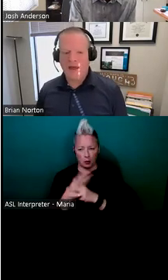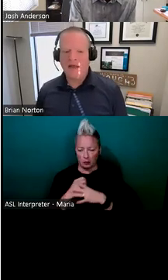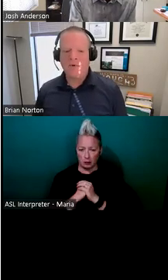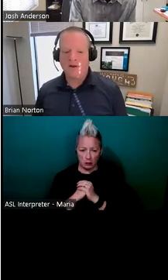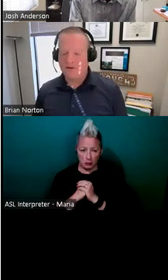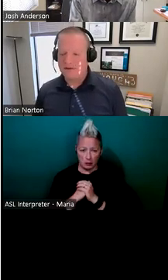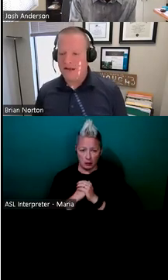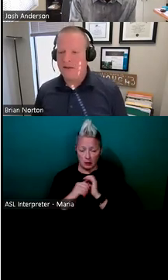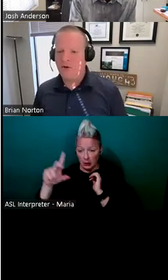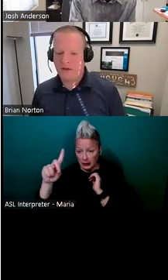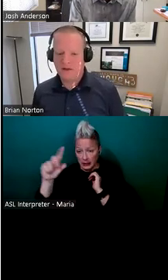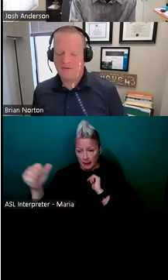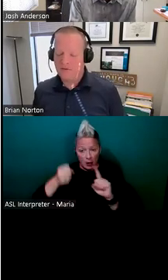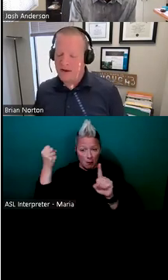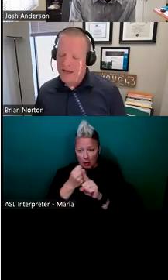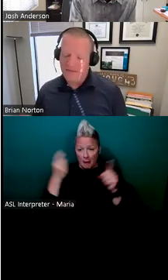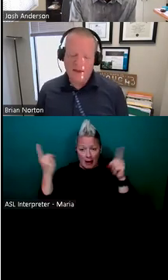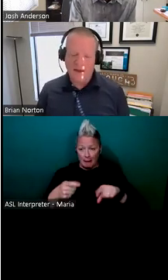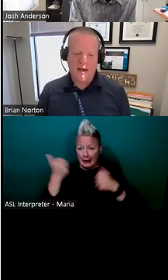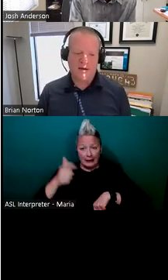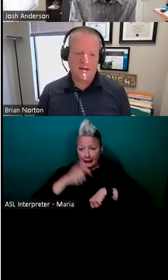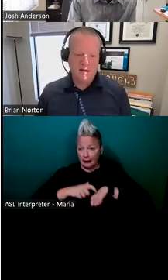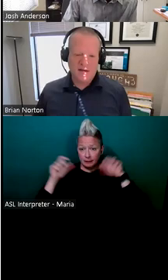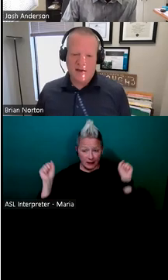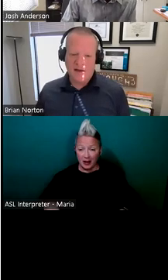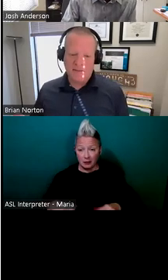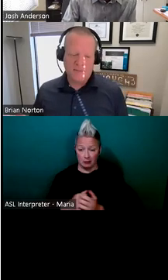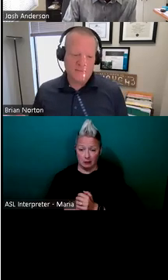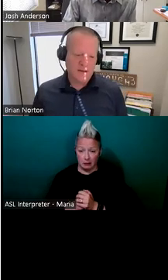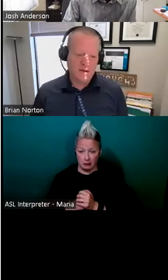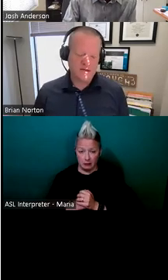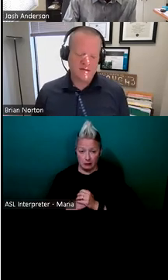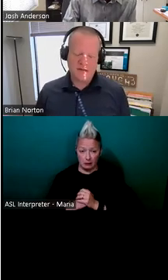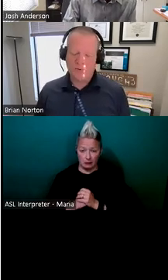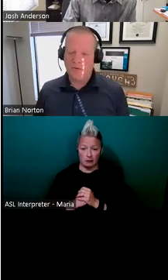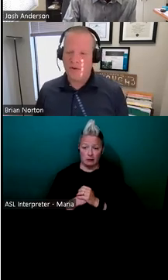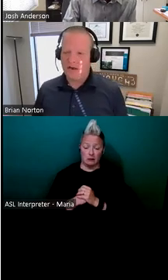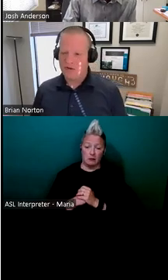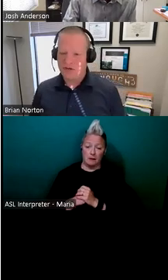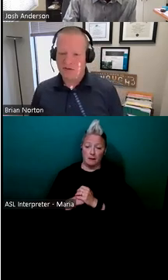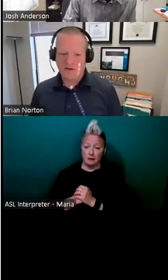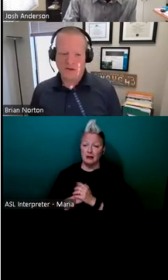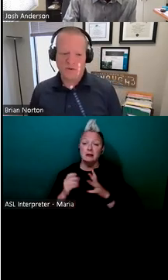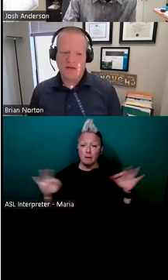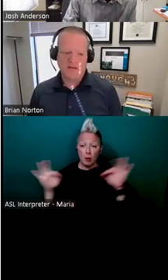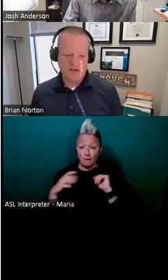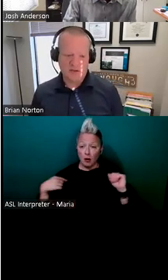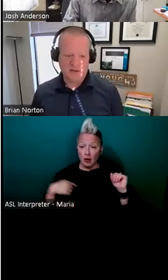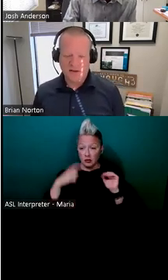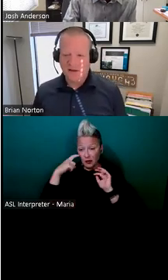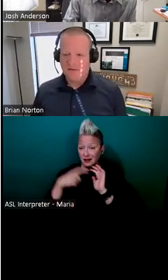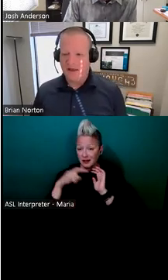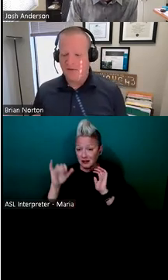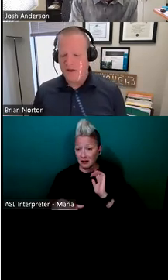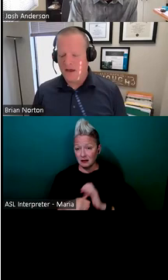any, any one of us at any moment. And if we're not thinking about it, um, you know, it's, it's an important recognition and realization